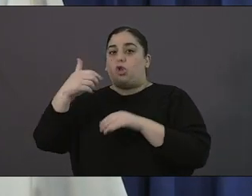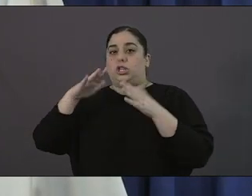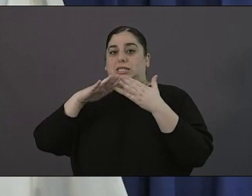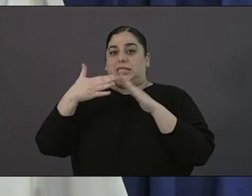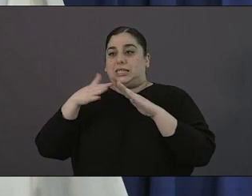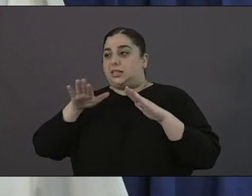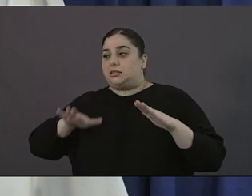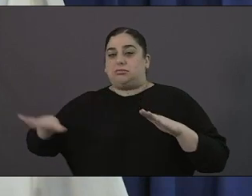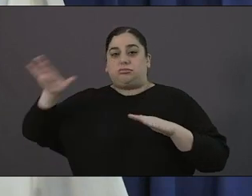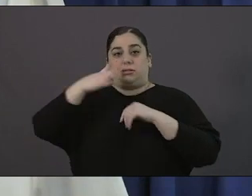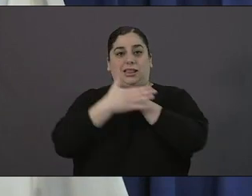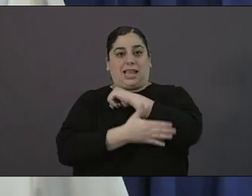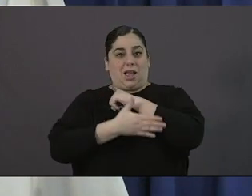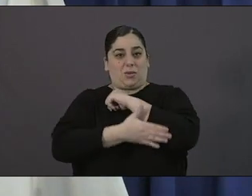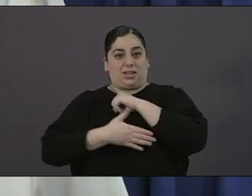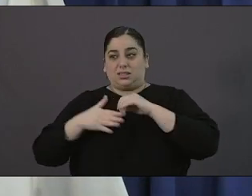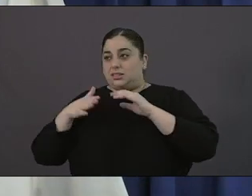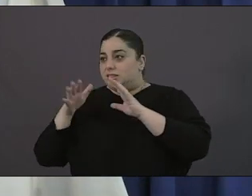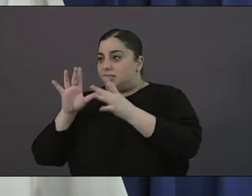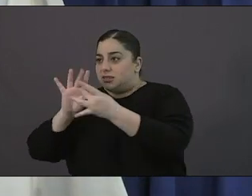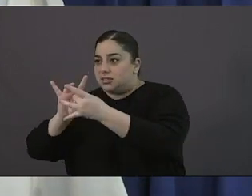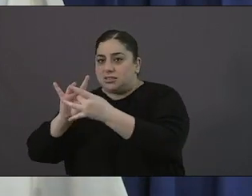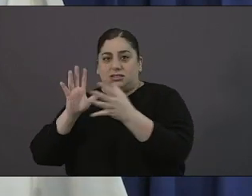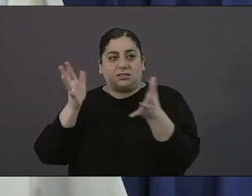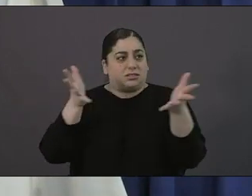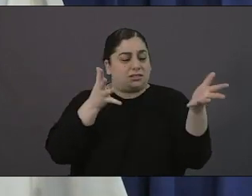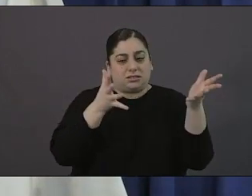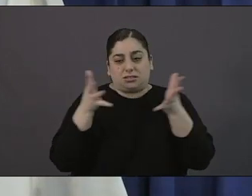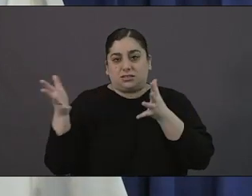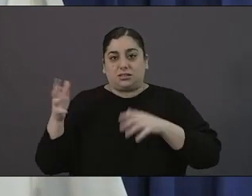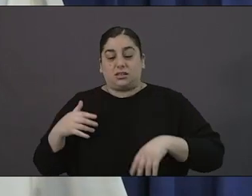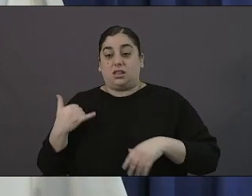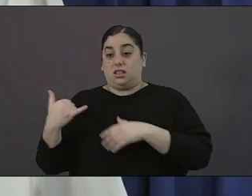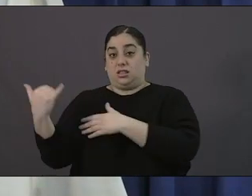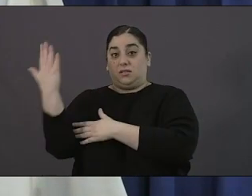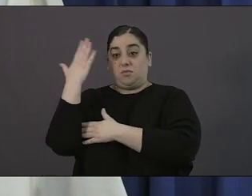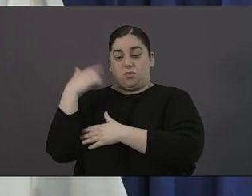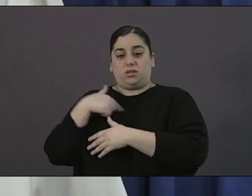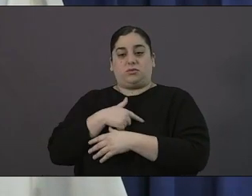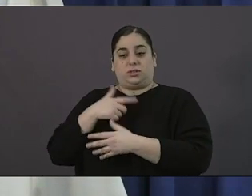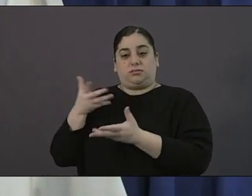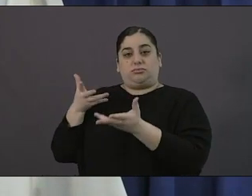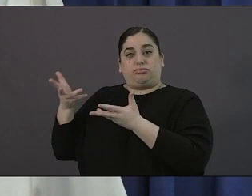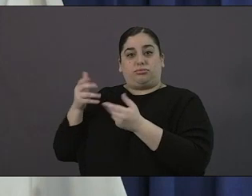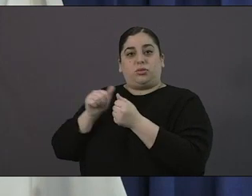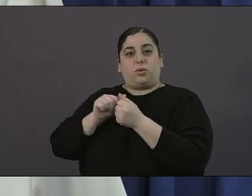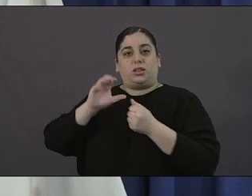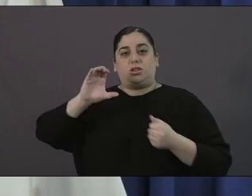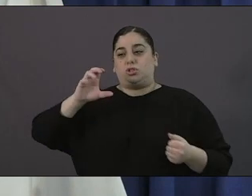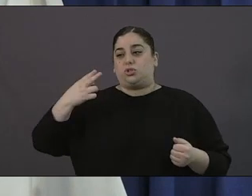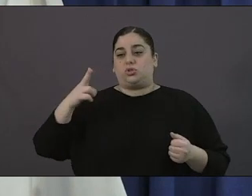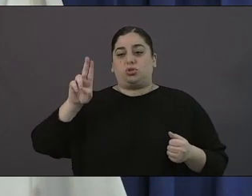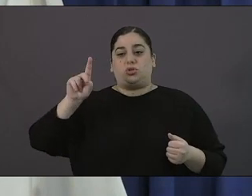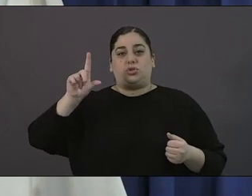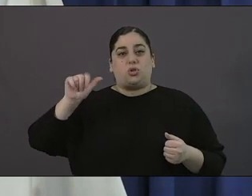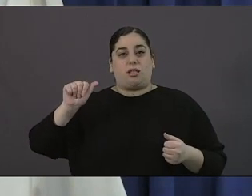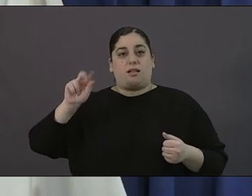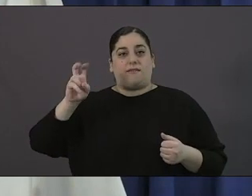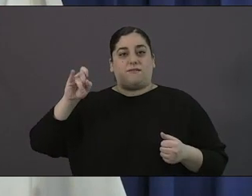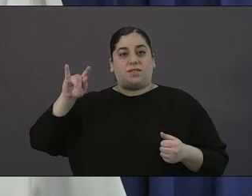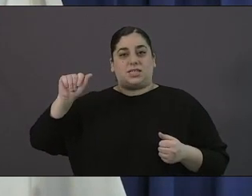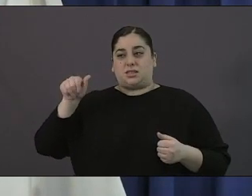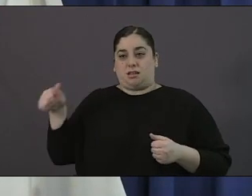fact i had a phone call with the chula vista mayor mary salas today on just that that point in that topic and so the plans that are being made